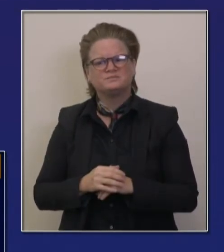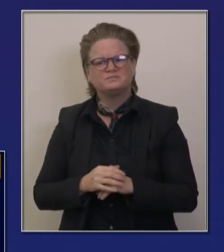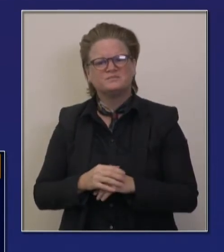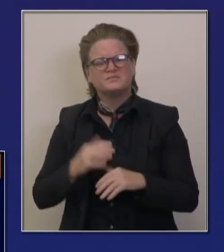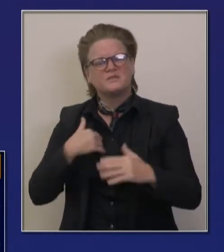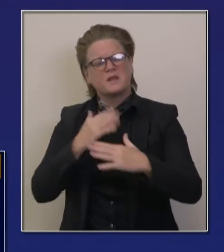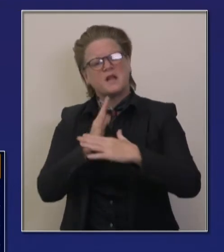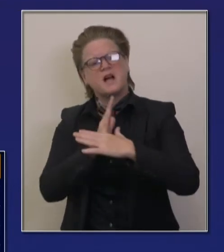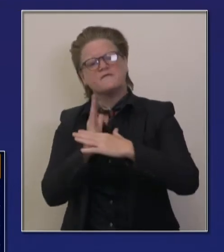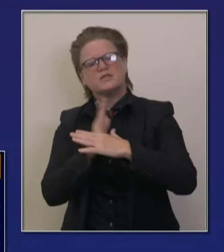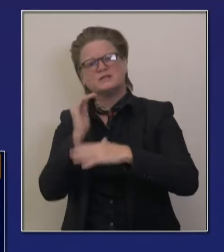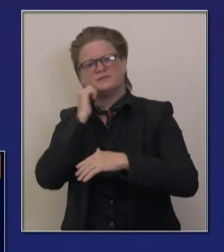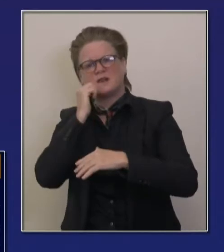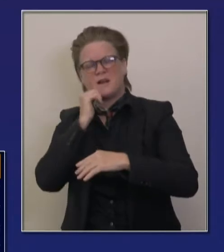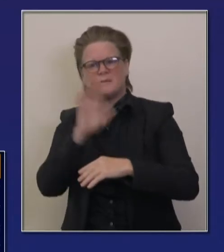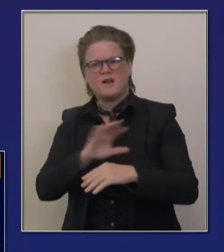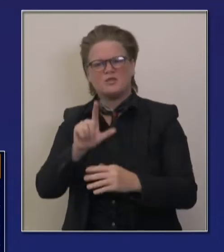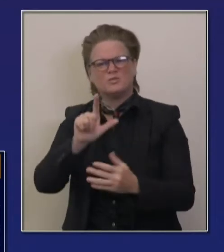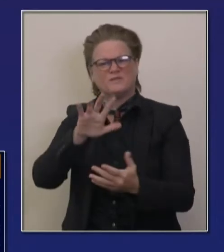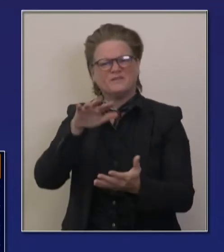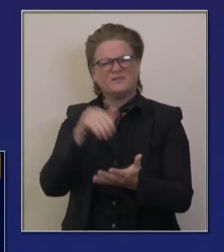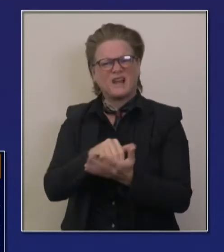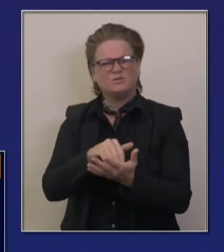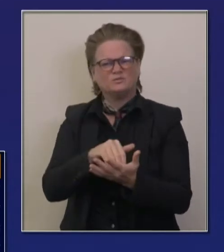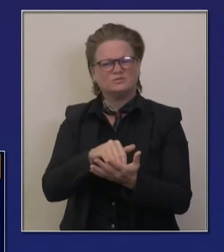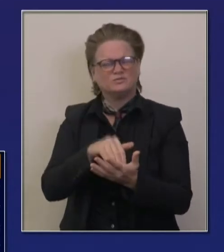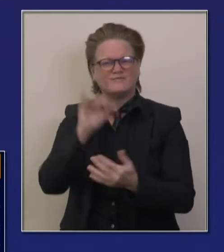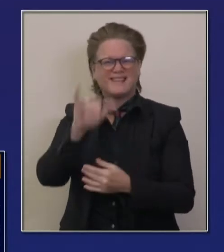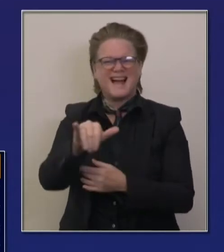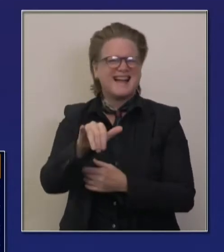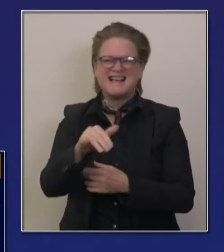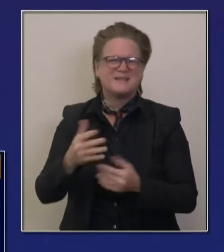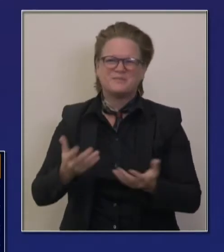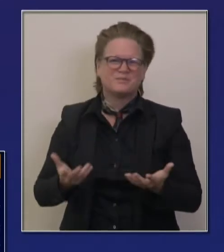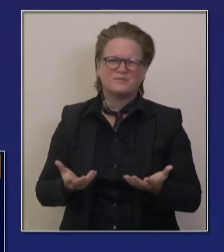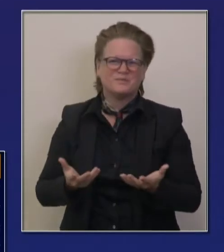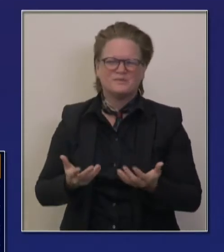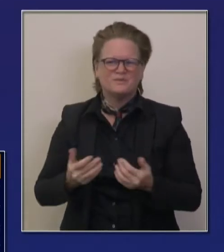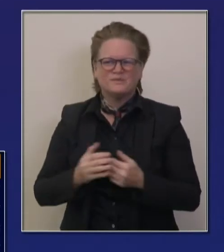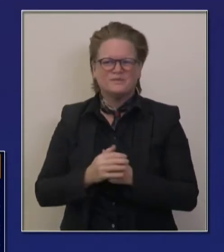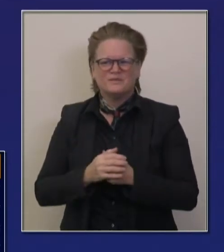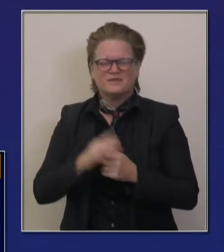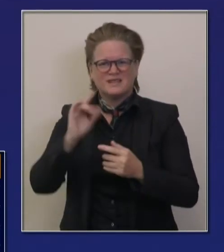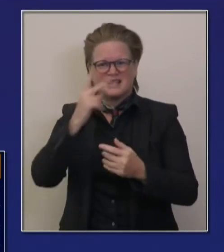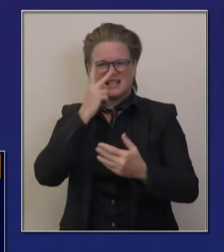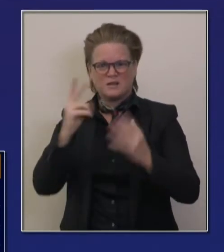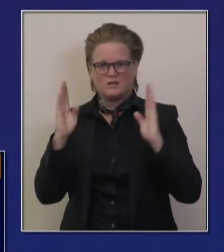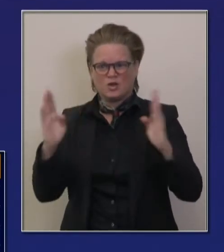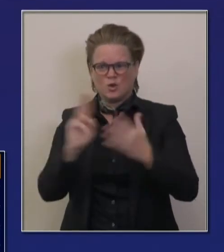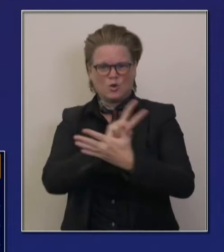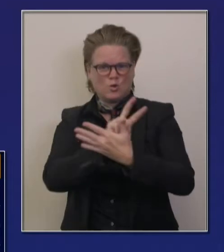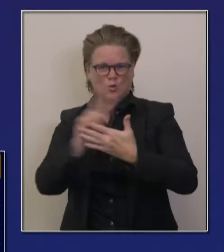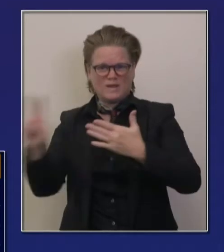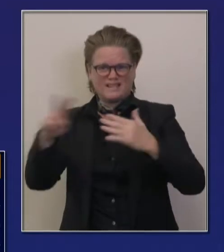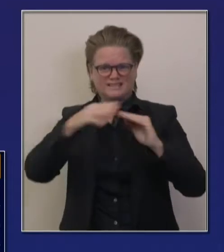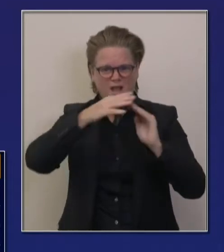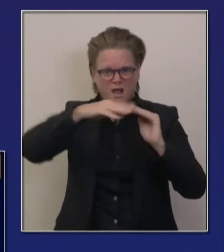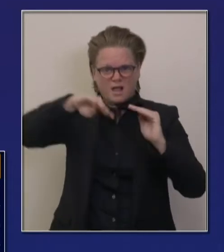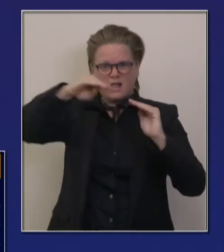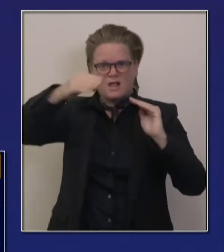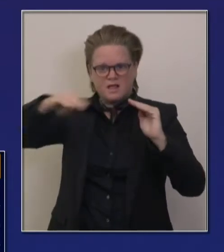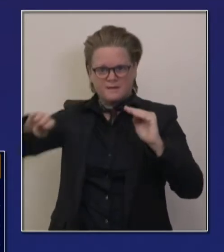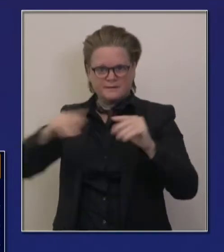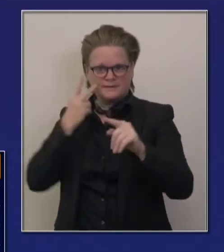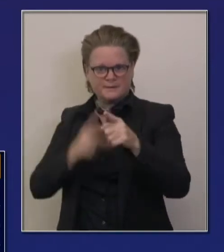new cases a day. You can see here on the 14 day, uh, test positivity, uh, rate at